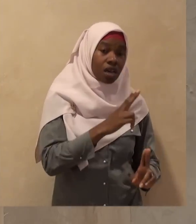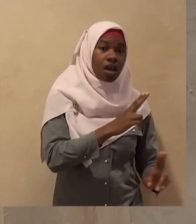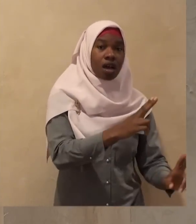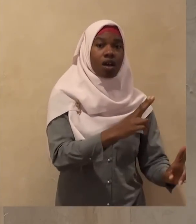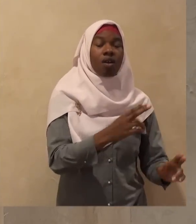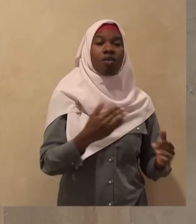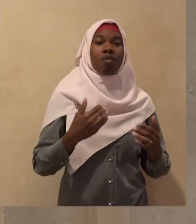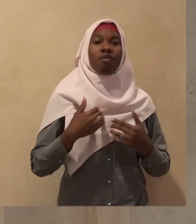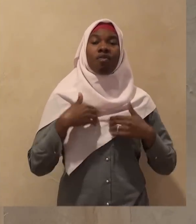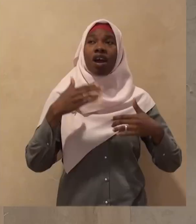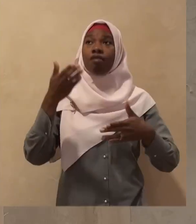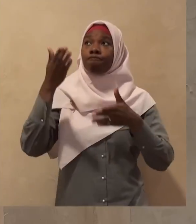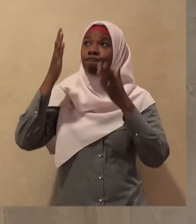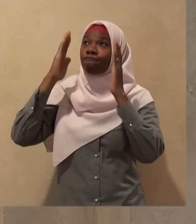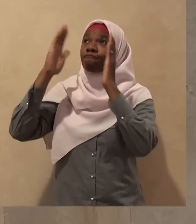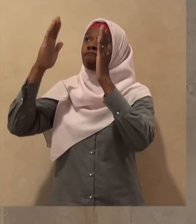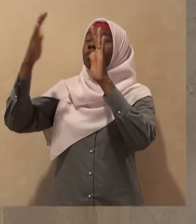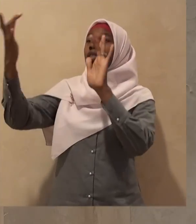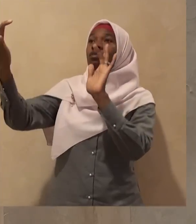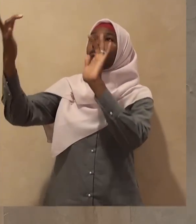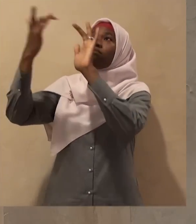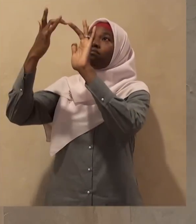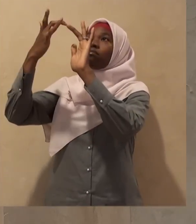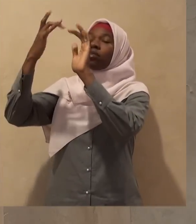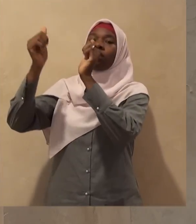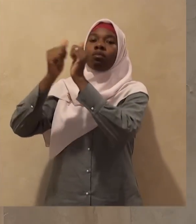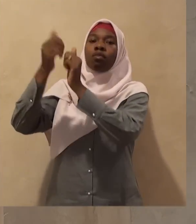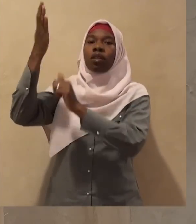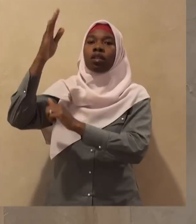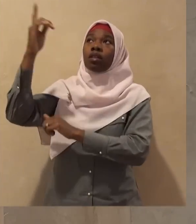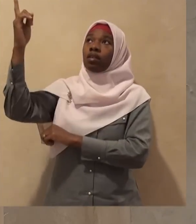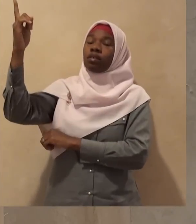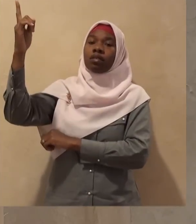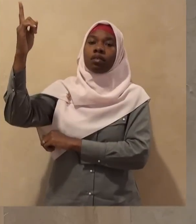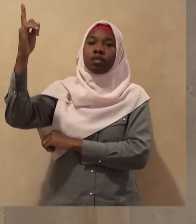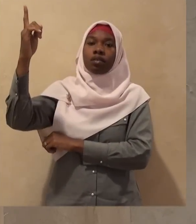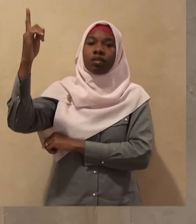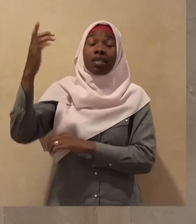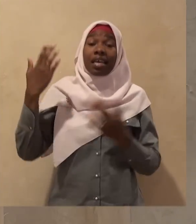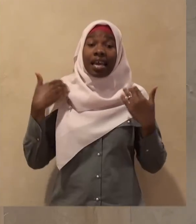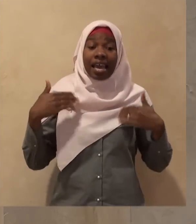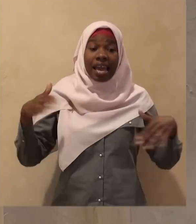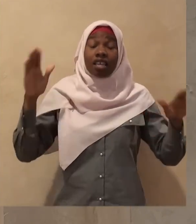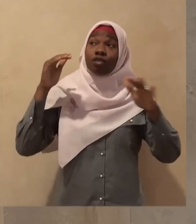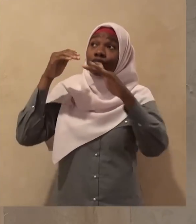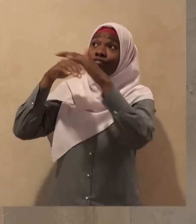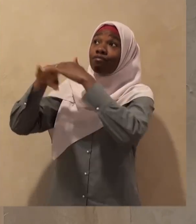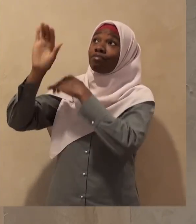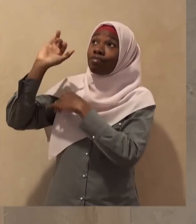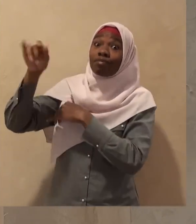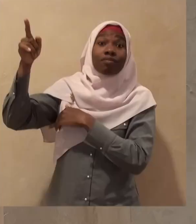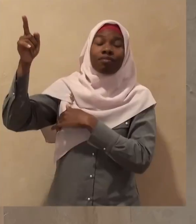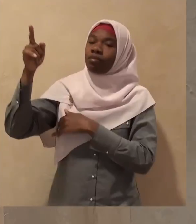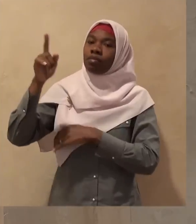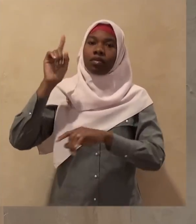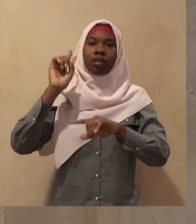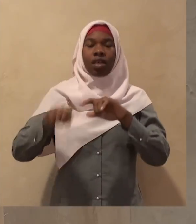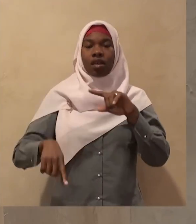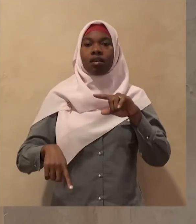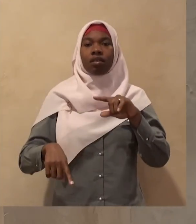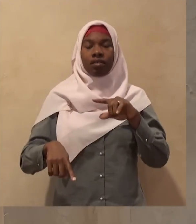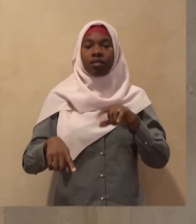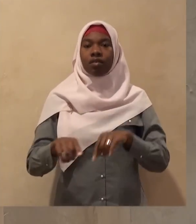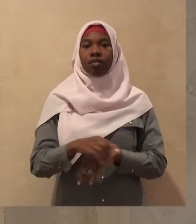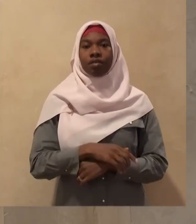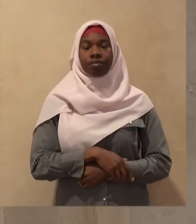at a place where even the angels have no access in this meeting Allah subhanahu wa ta'ala